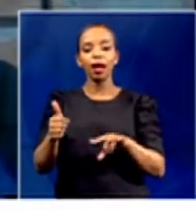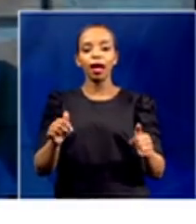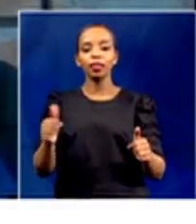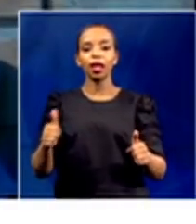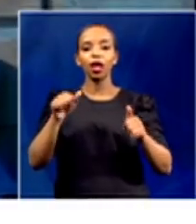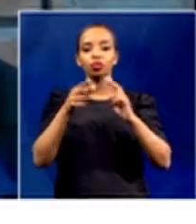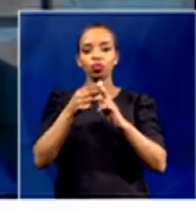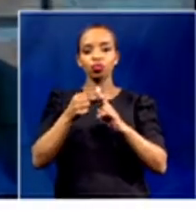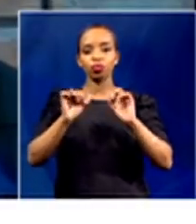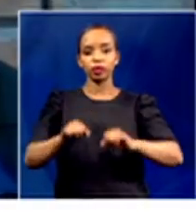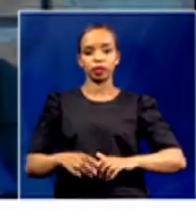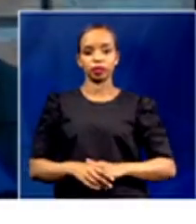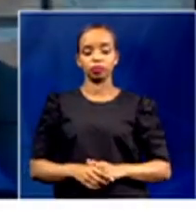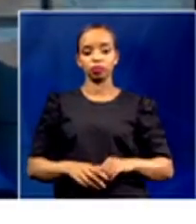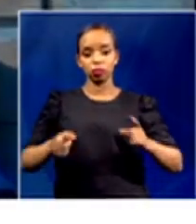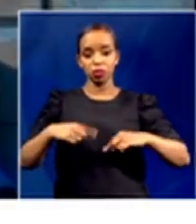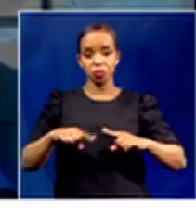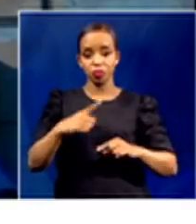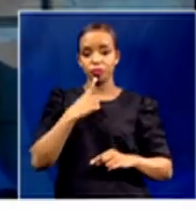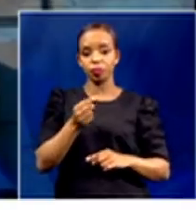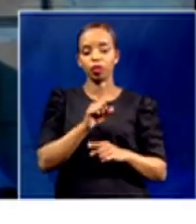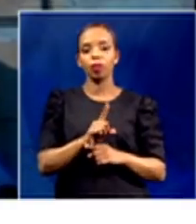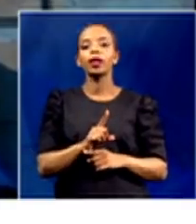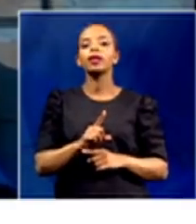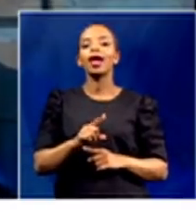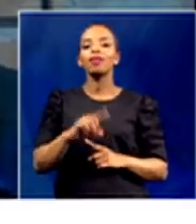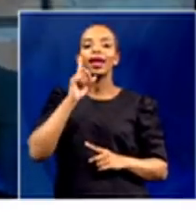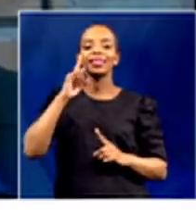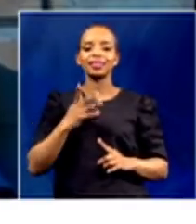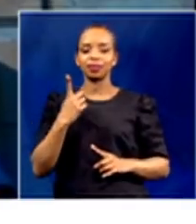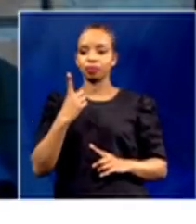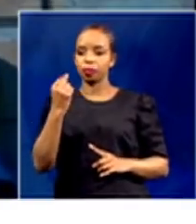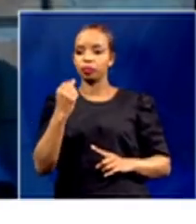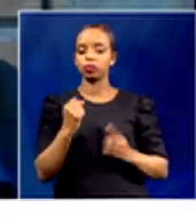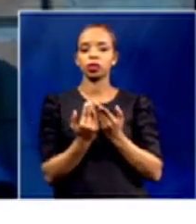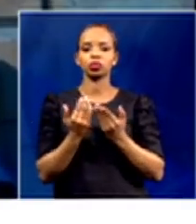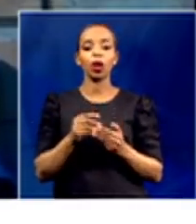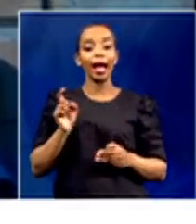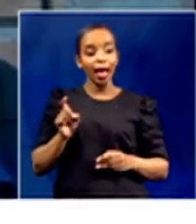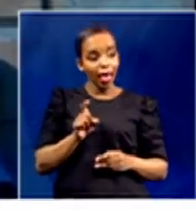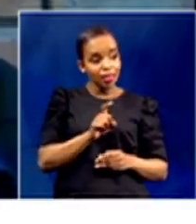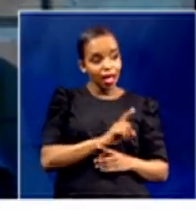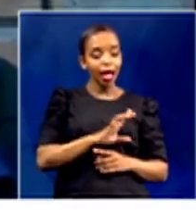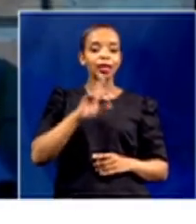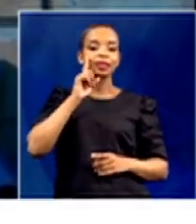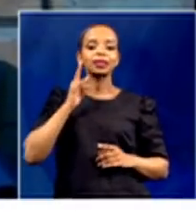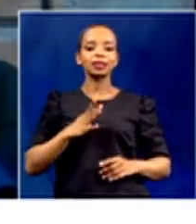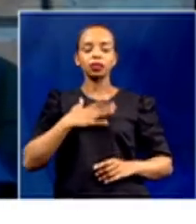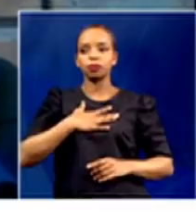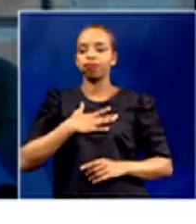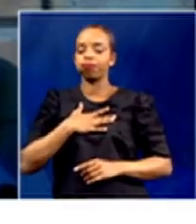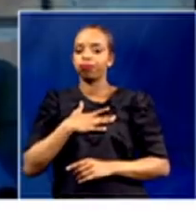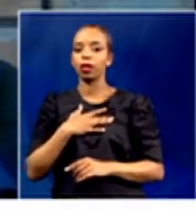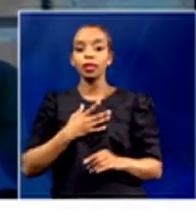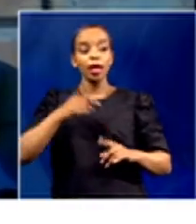falls ill at a school, believe me, every teacher at the school feels ill. And if somebody dies, even worse.